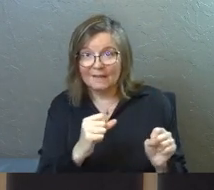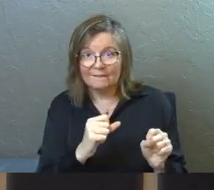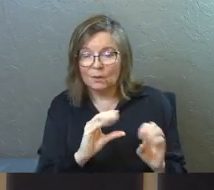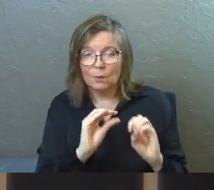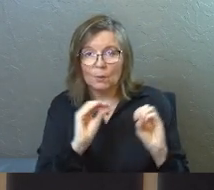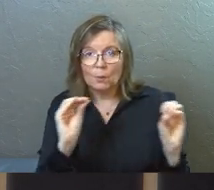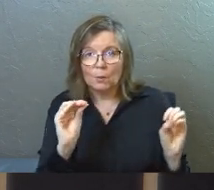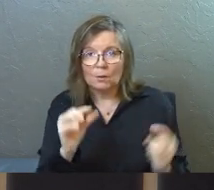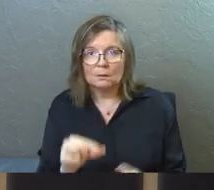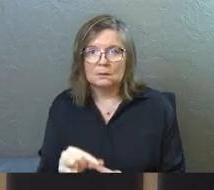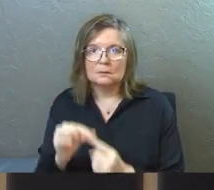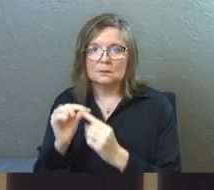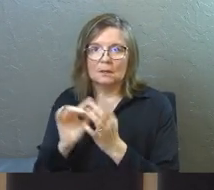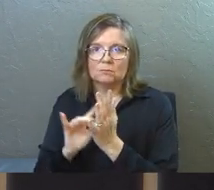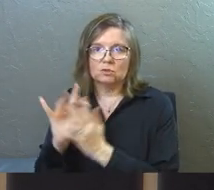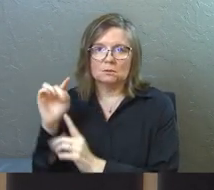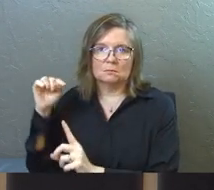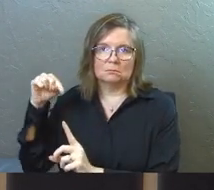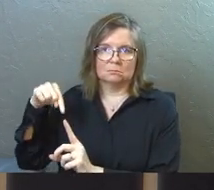be saved.